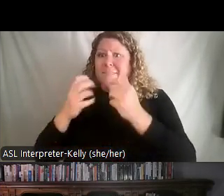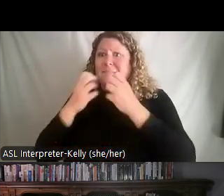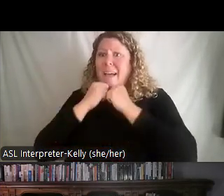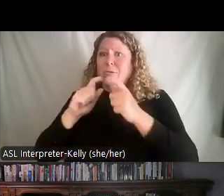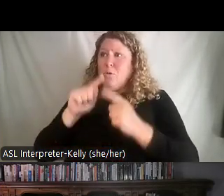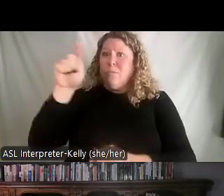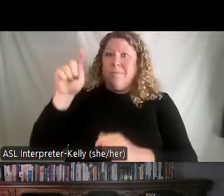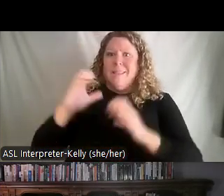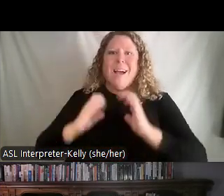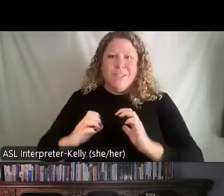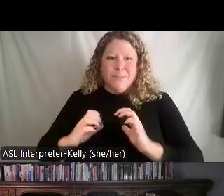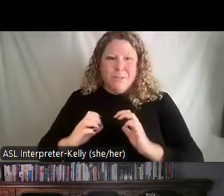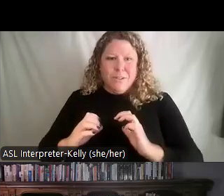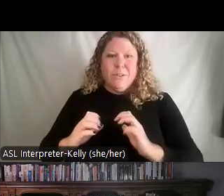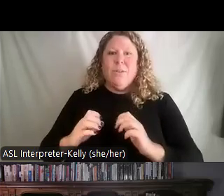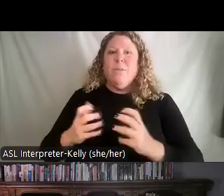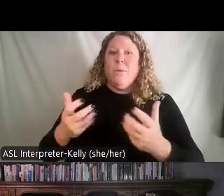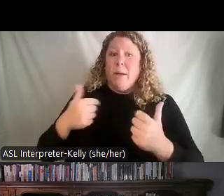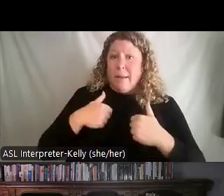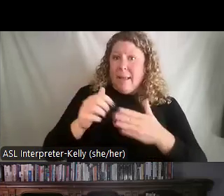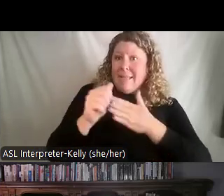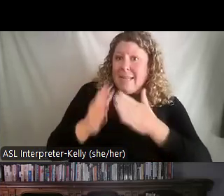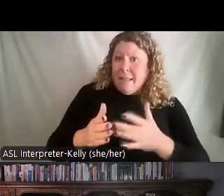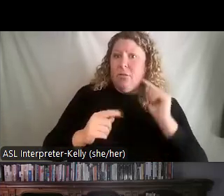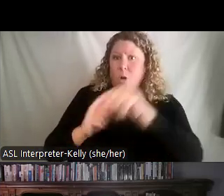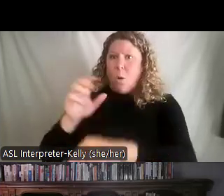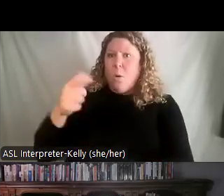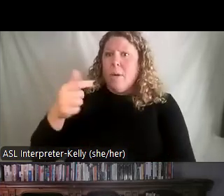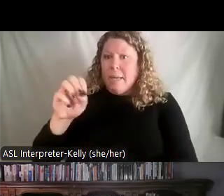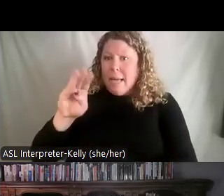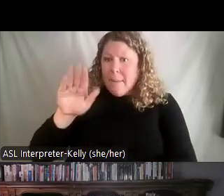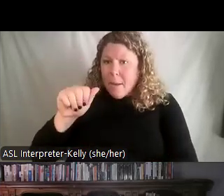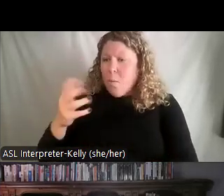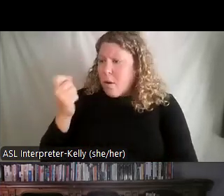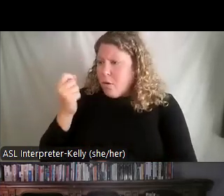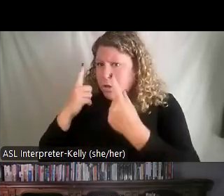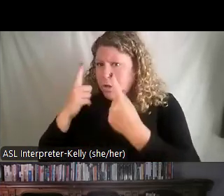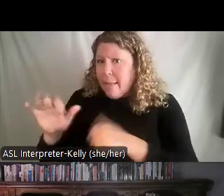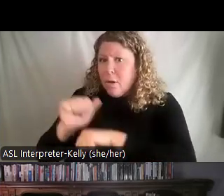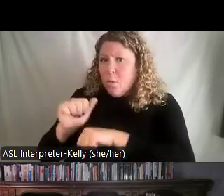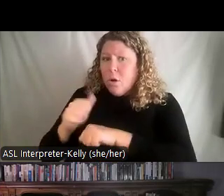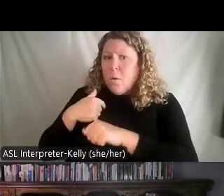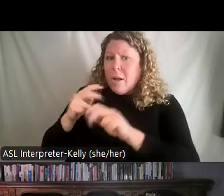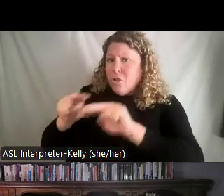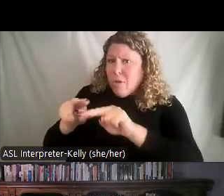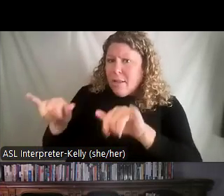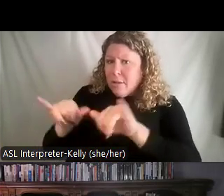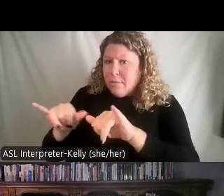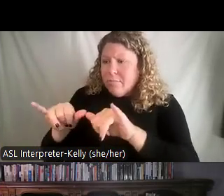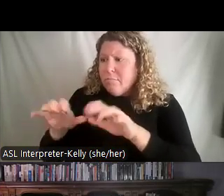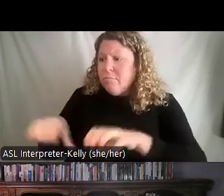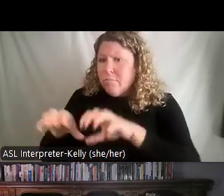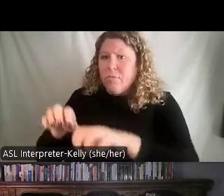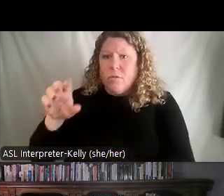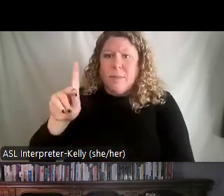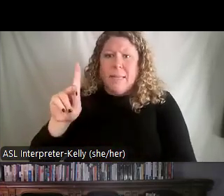We want to go to the Gimbo. We want to understand what's happening at the work, and we want to track their performance through KPIs. So developing and challenging your people